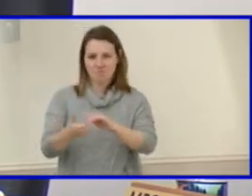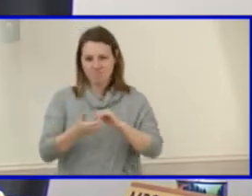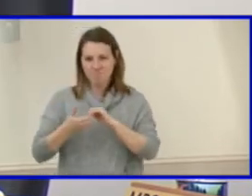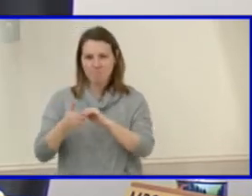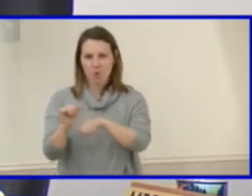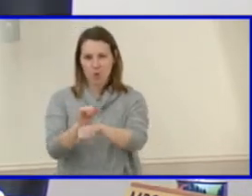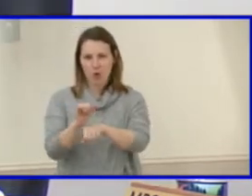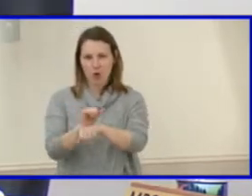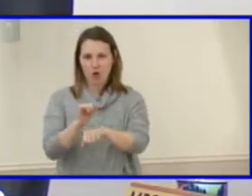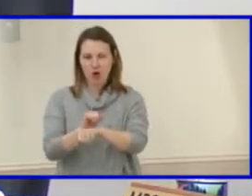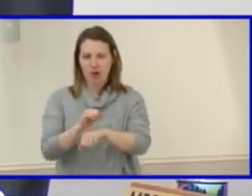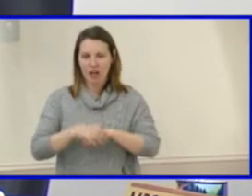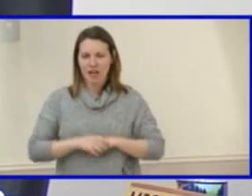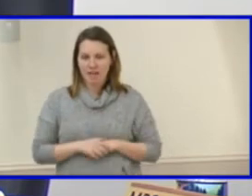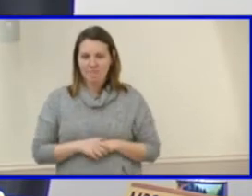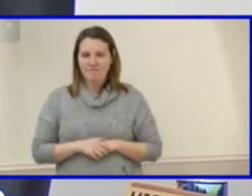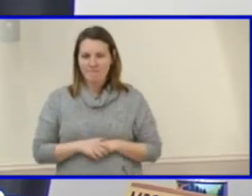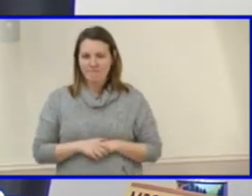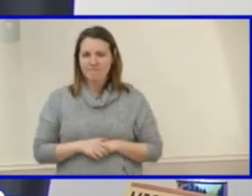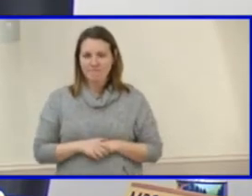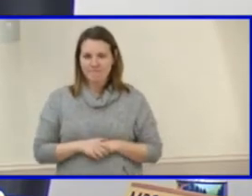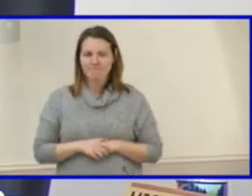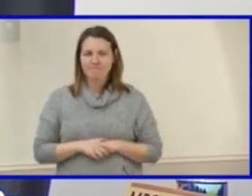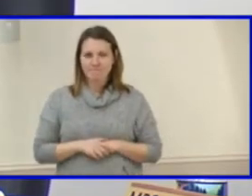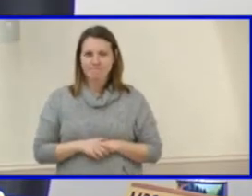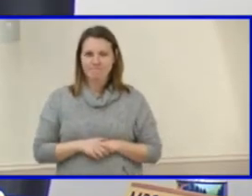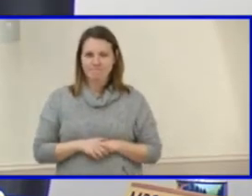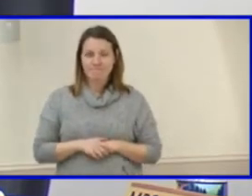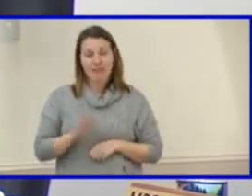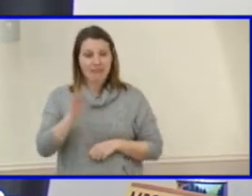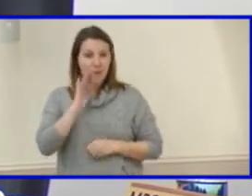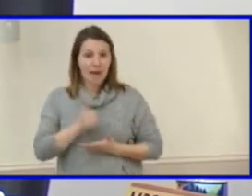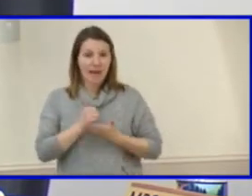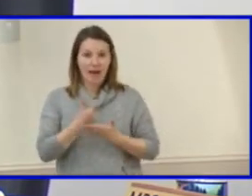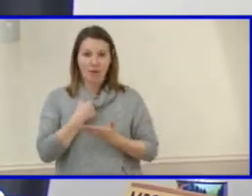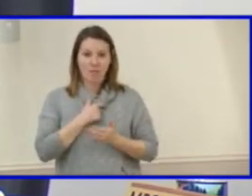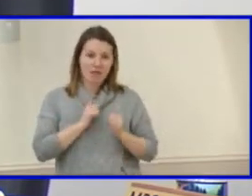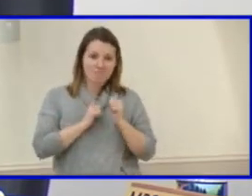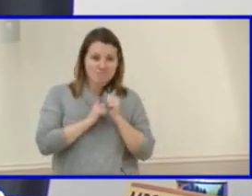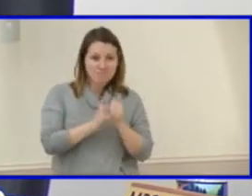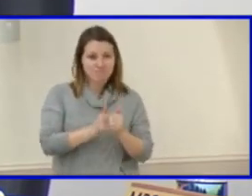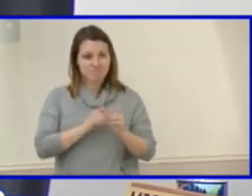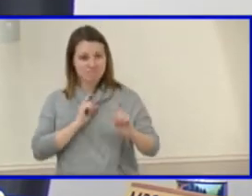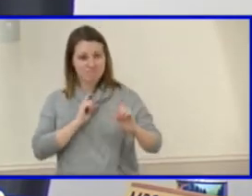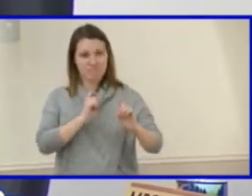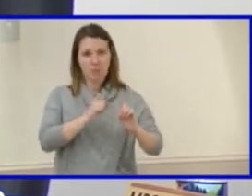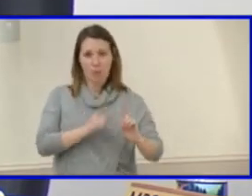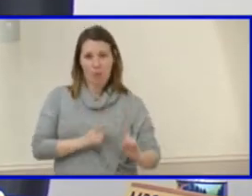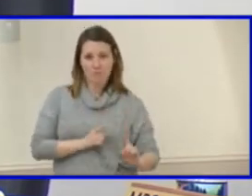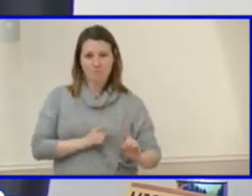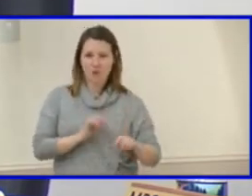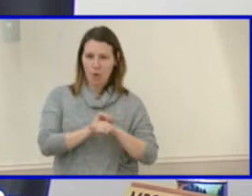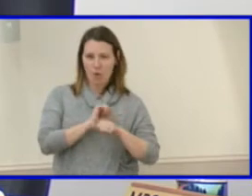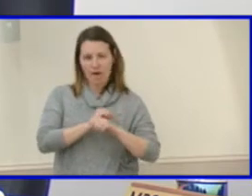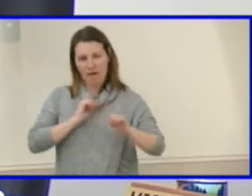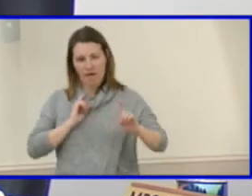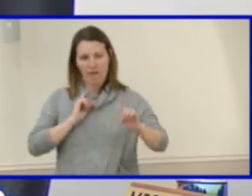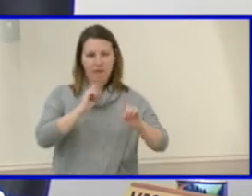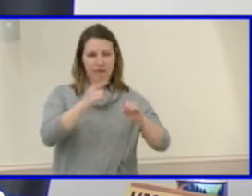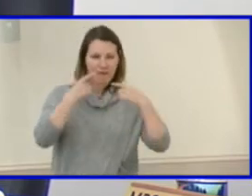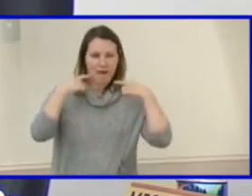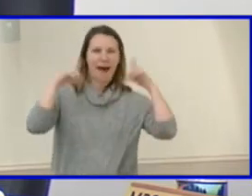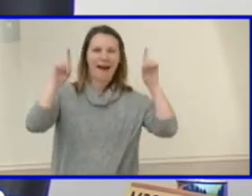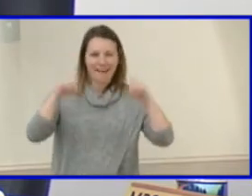in helping us keep on track with our goals as we work to attain them on behalf of the students of HCPS.